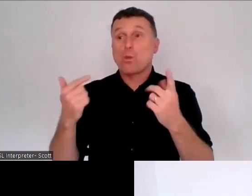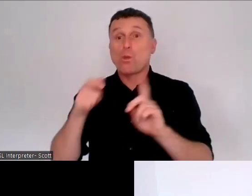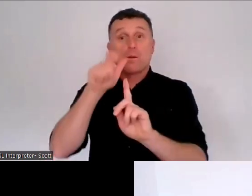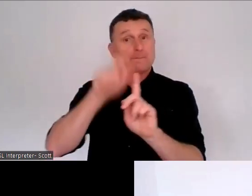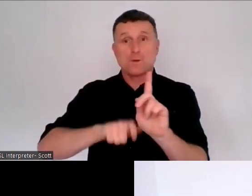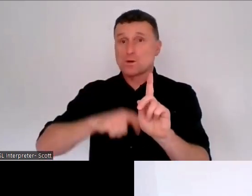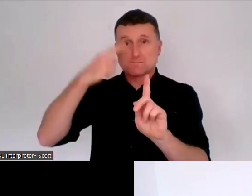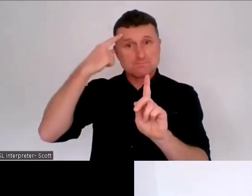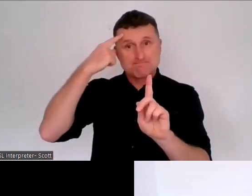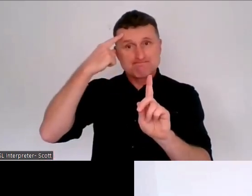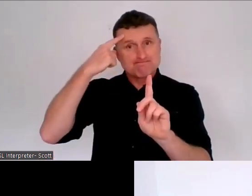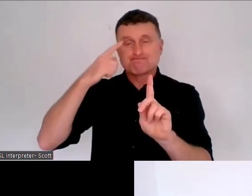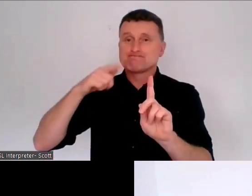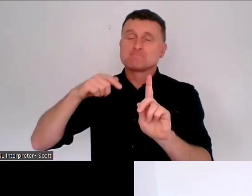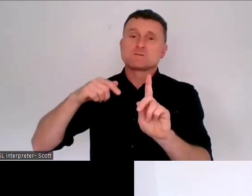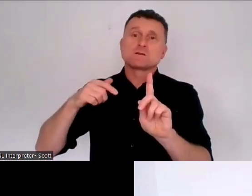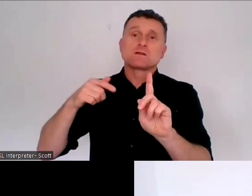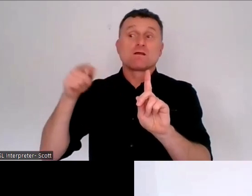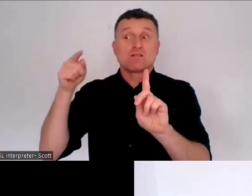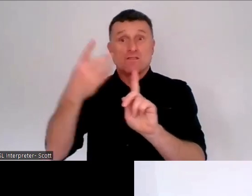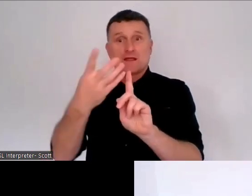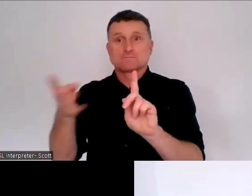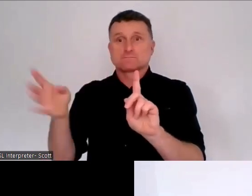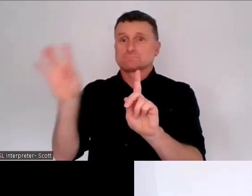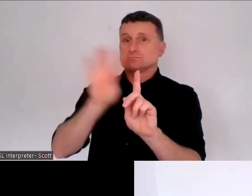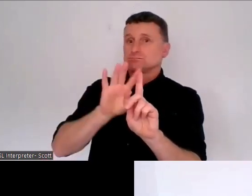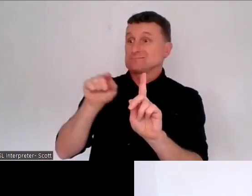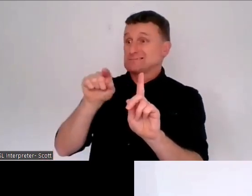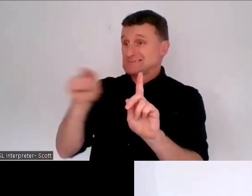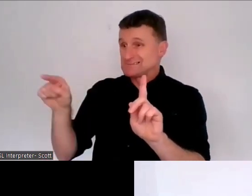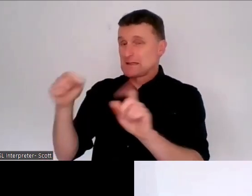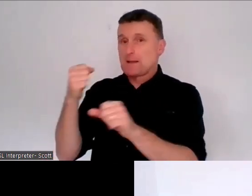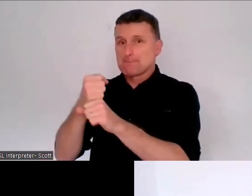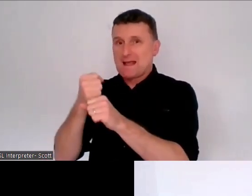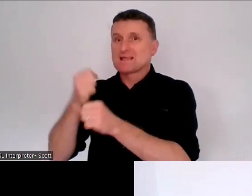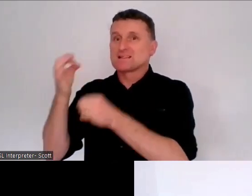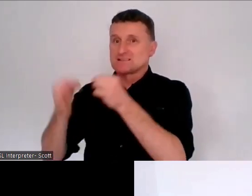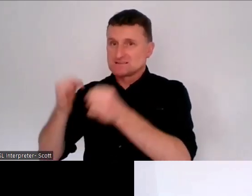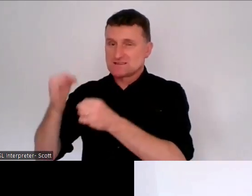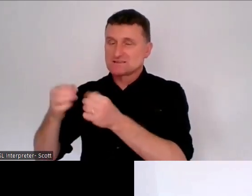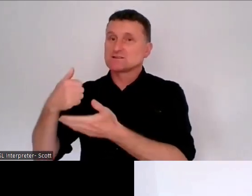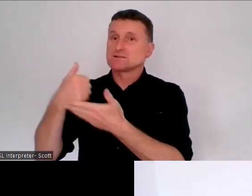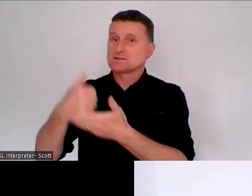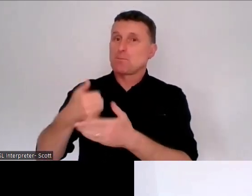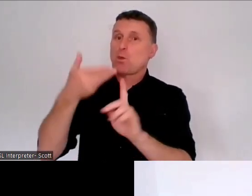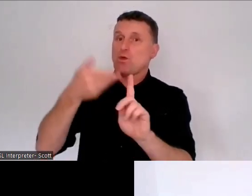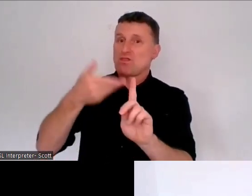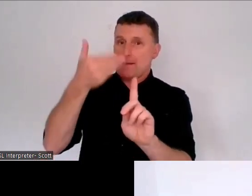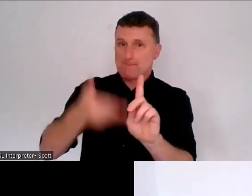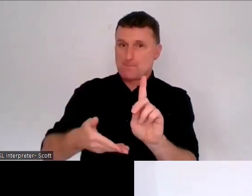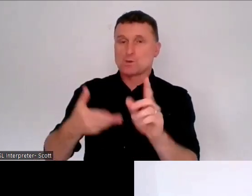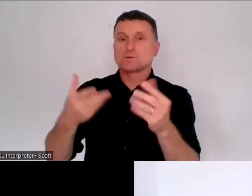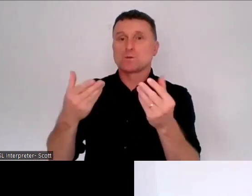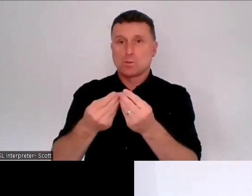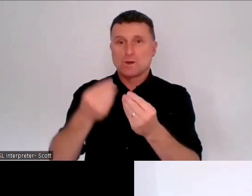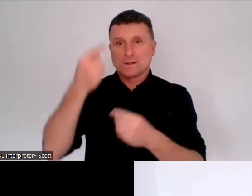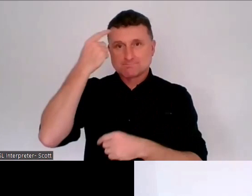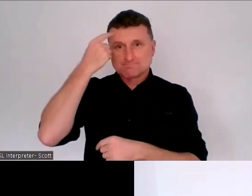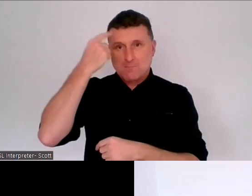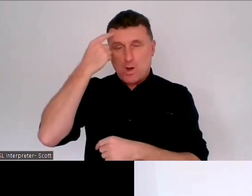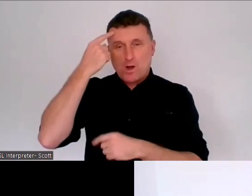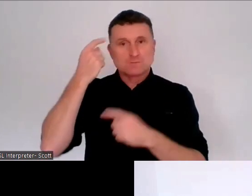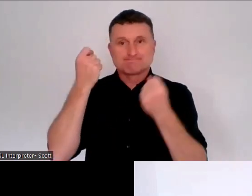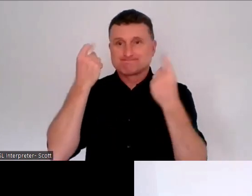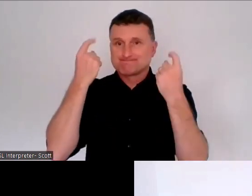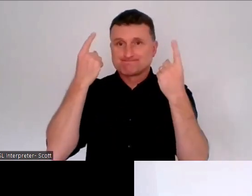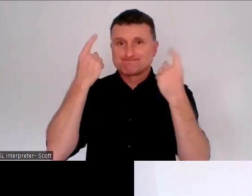As well, as I mentioned, seeking feedback on some big picture issues and some principles. But a key